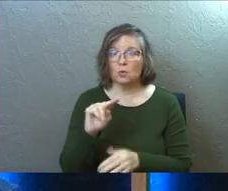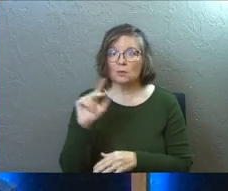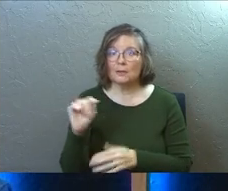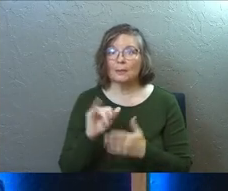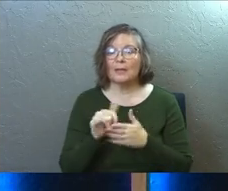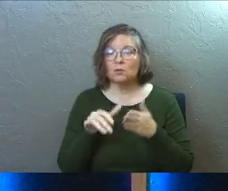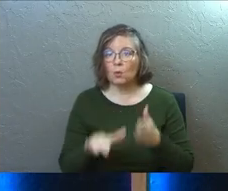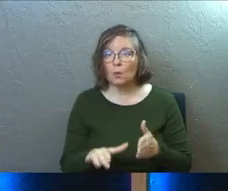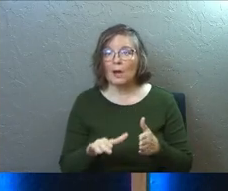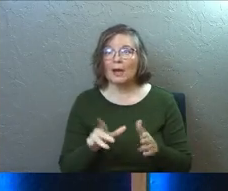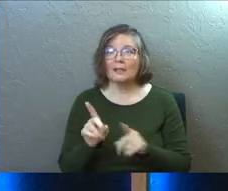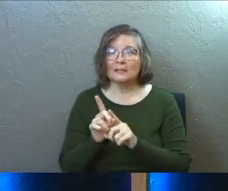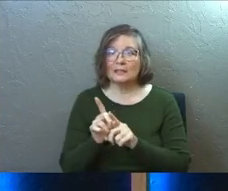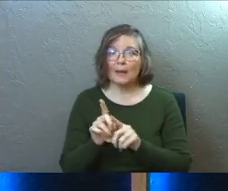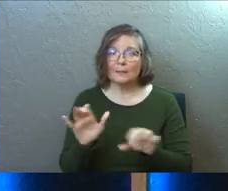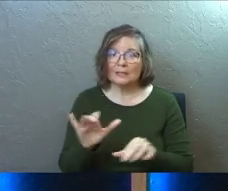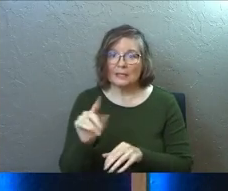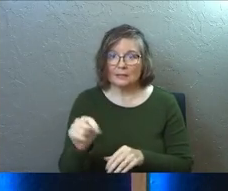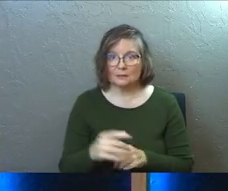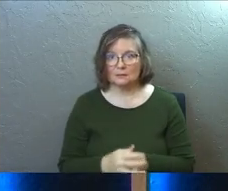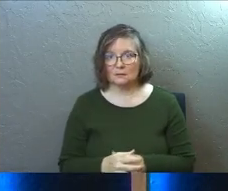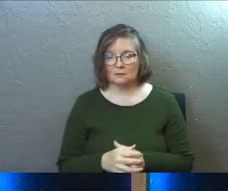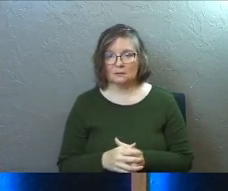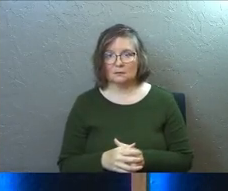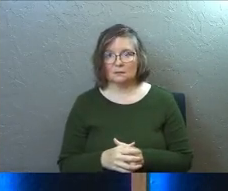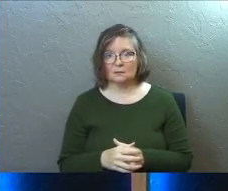Testament. That's the way the disciples did it.